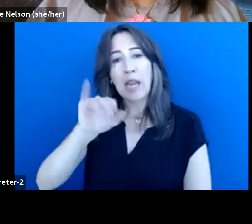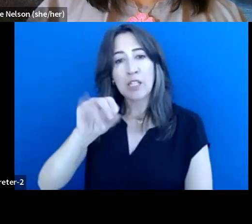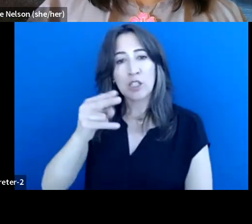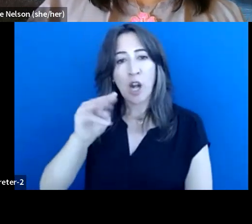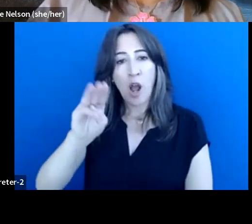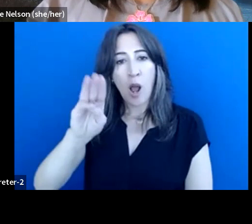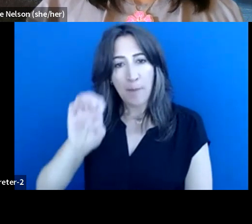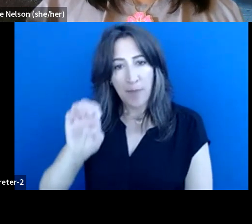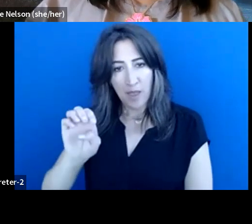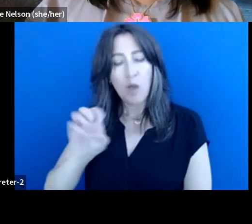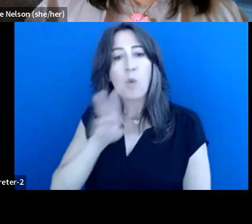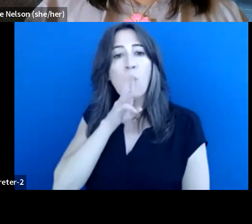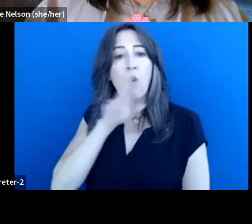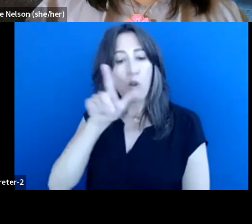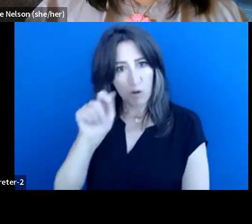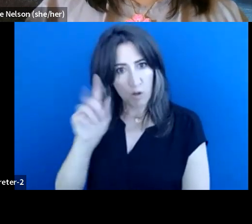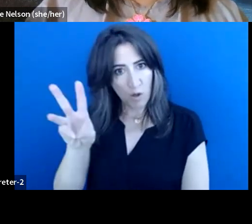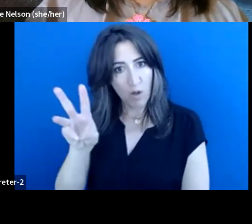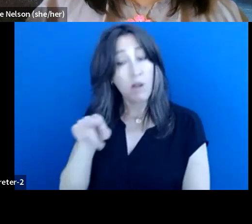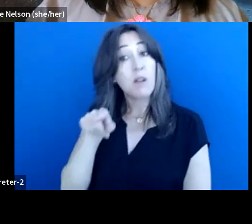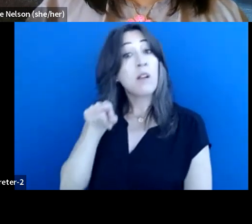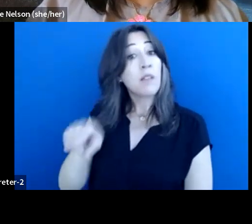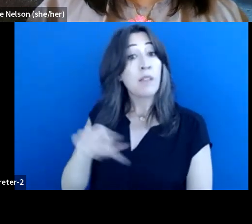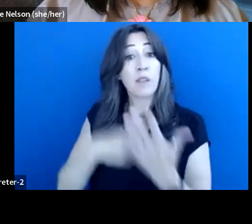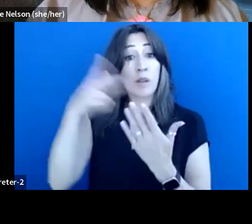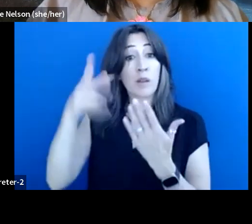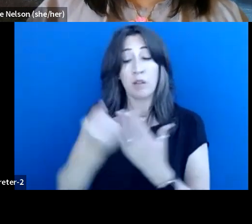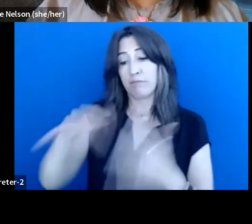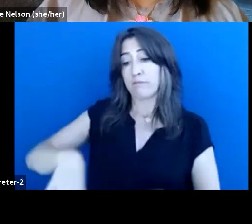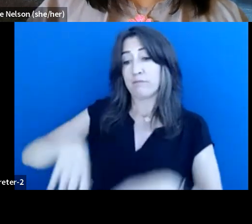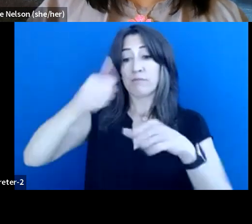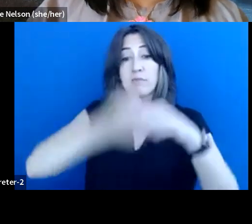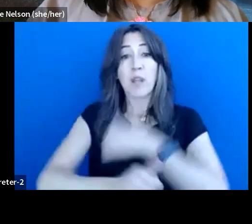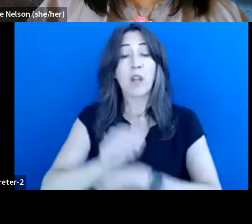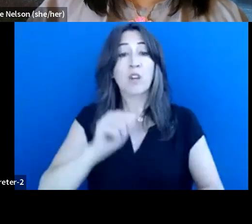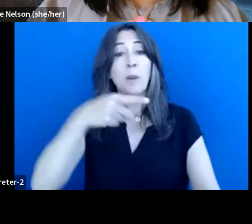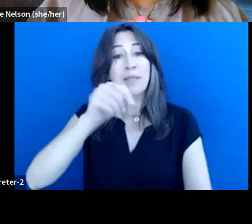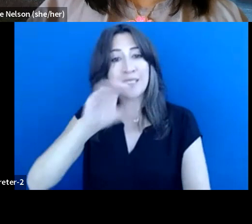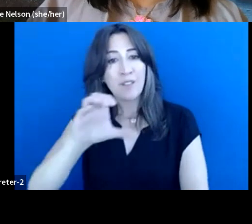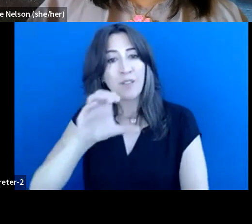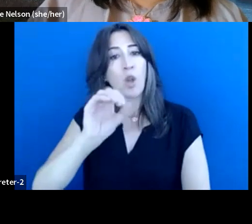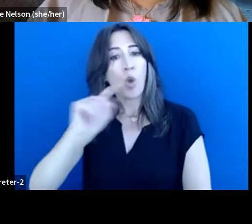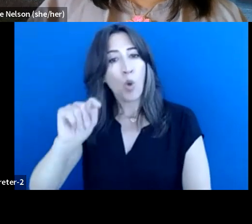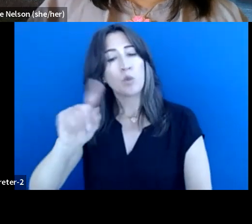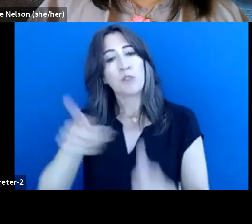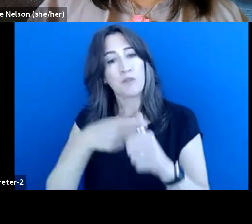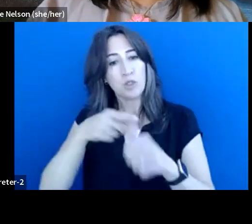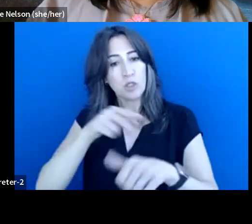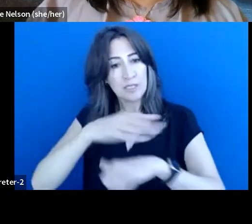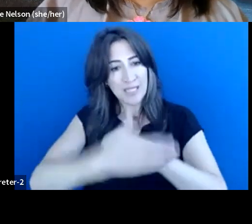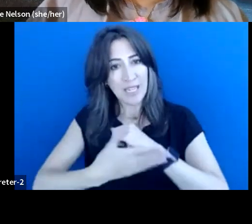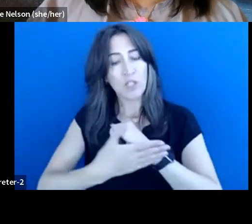So I was a project undertaken by Pacific Association of First Nations Women for urban Indigenous people who were